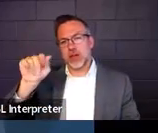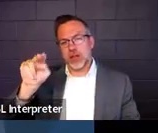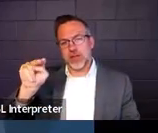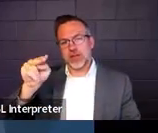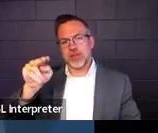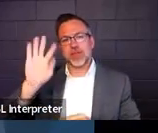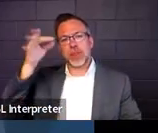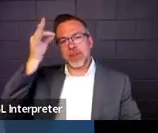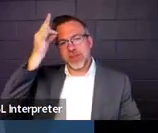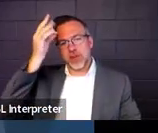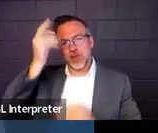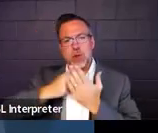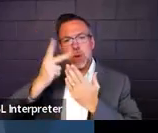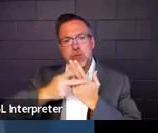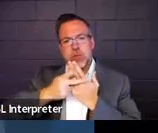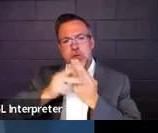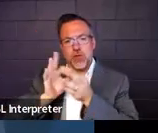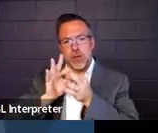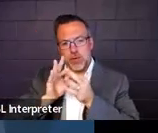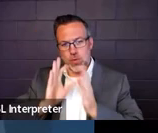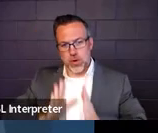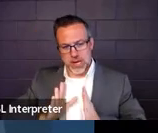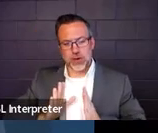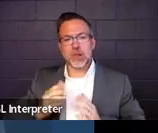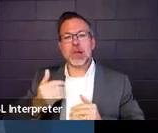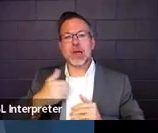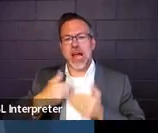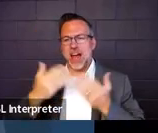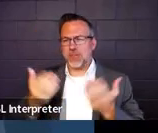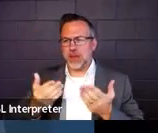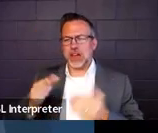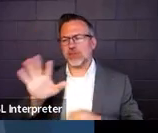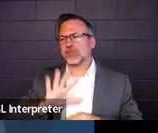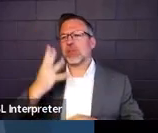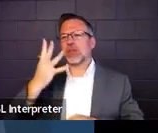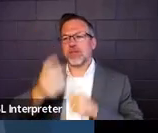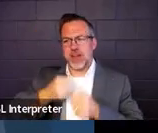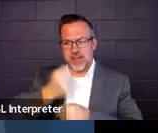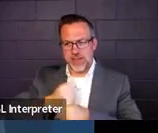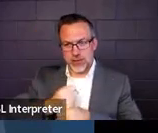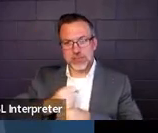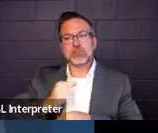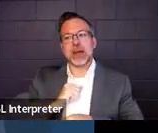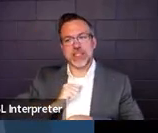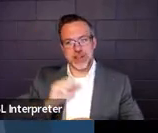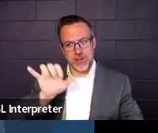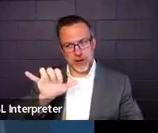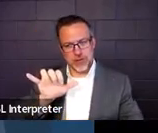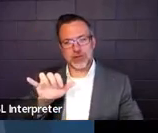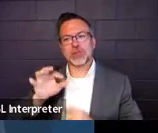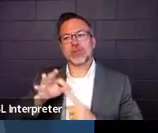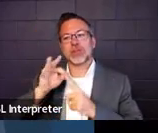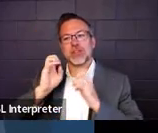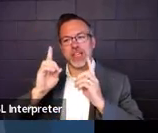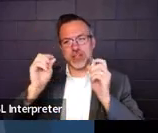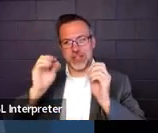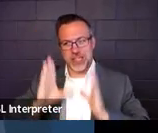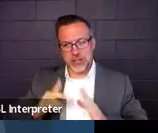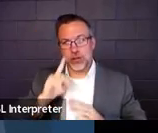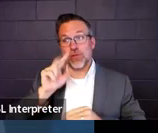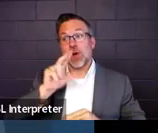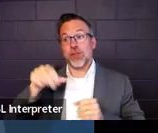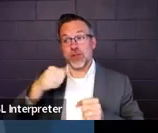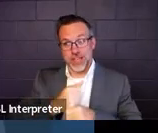I've been with the department just about five years and before that I too was a special ed teacher for 30 years.